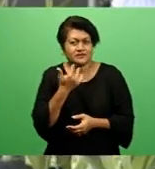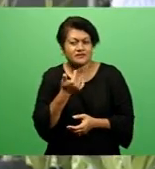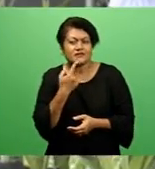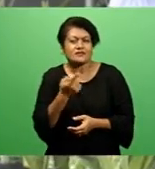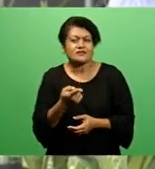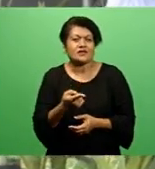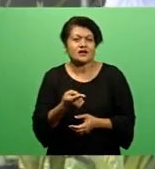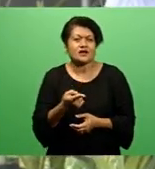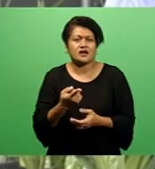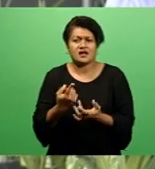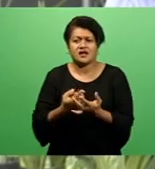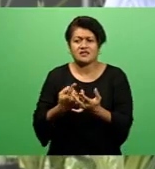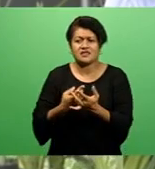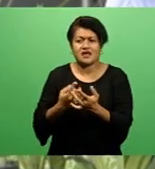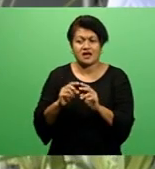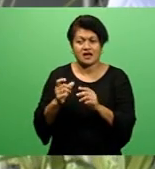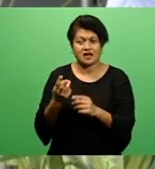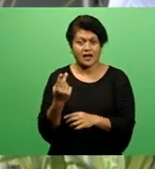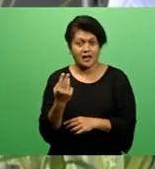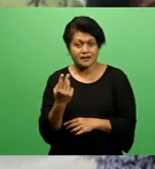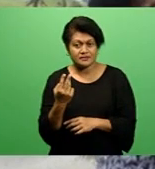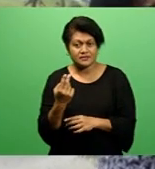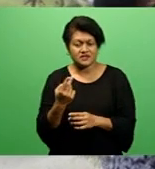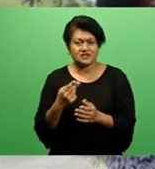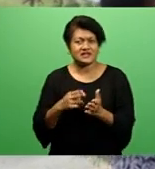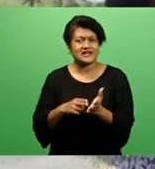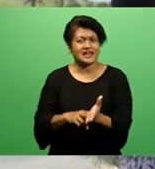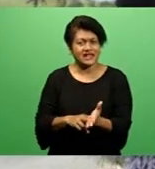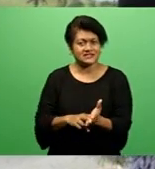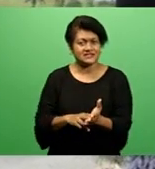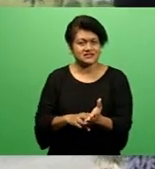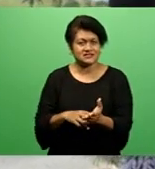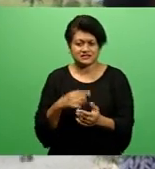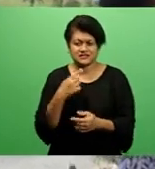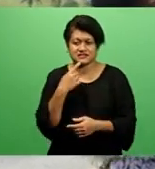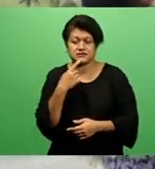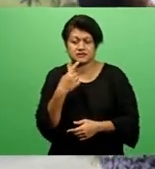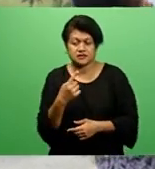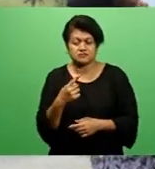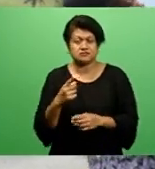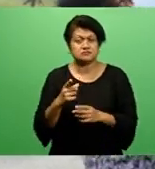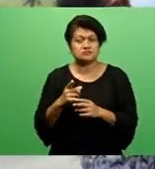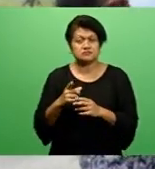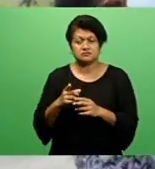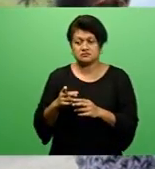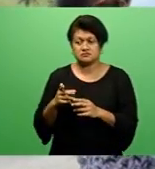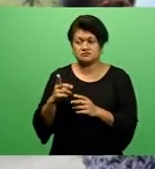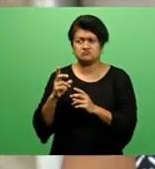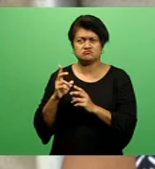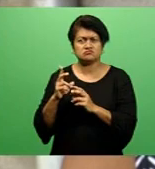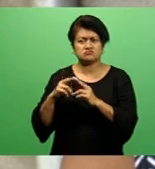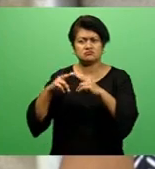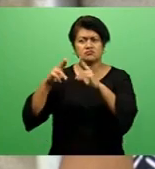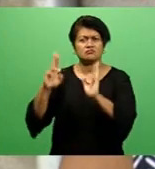couple in Yakko Village, Nandi, they have raised some concerns regarding their stall being vandalized.